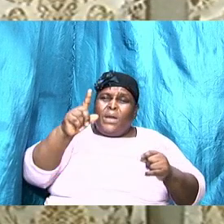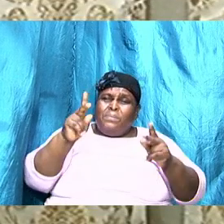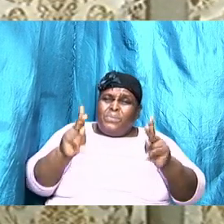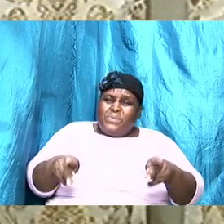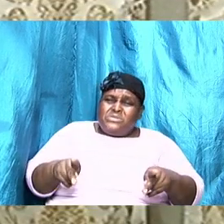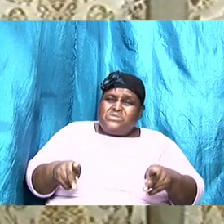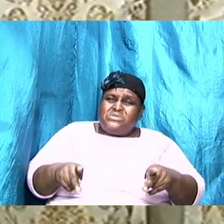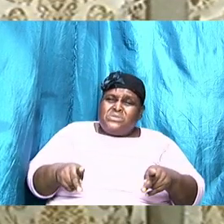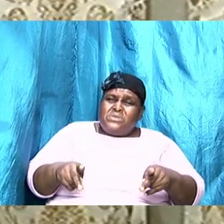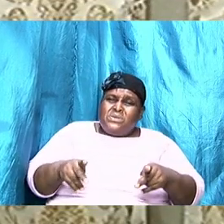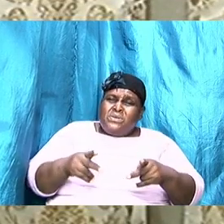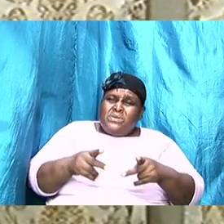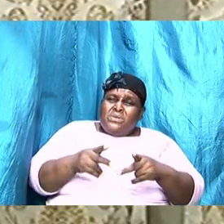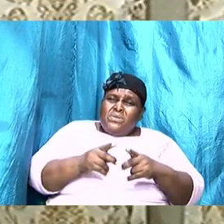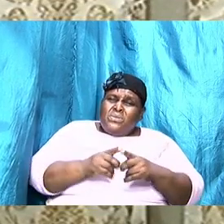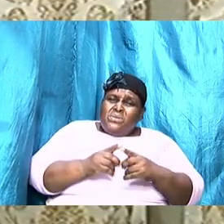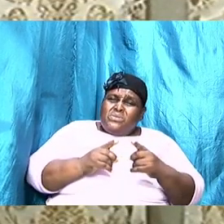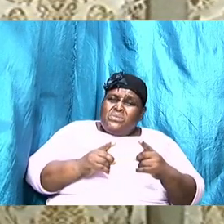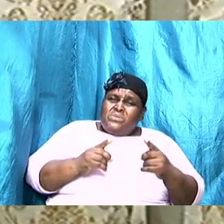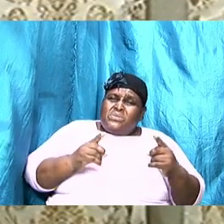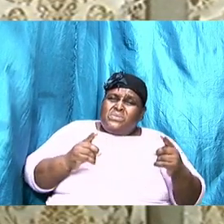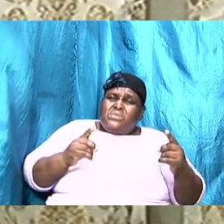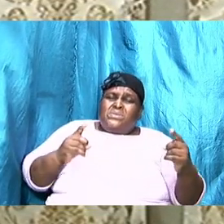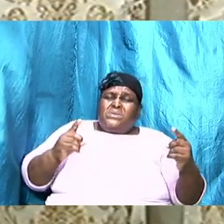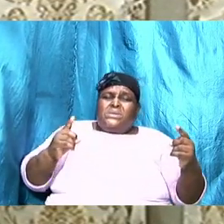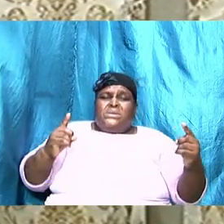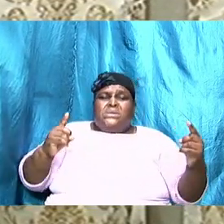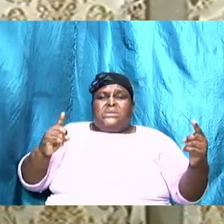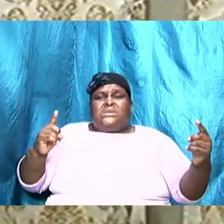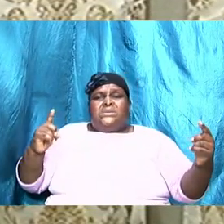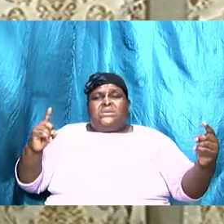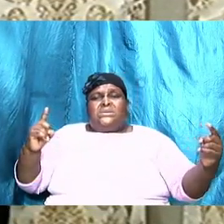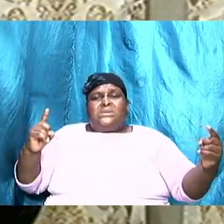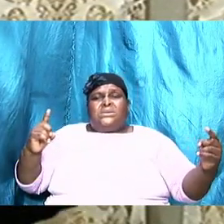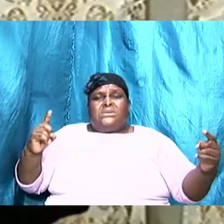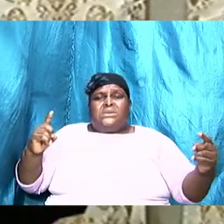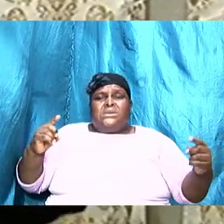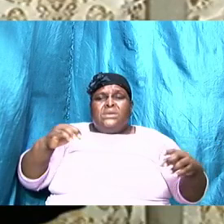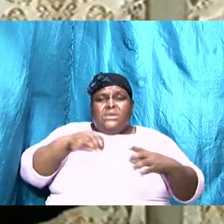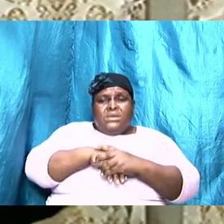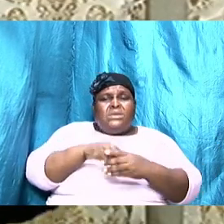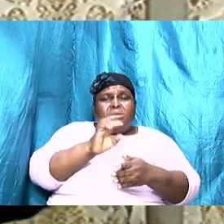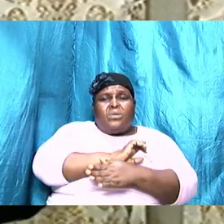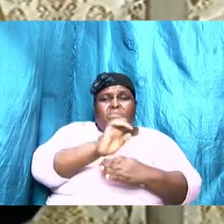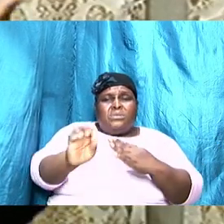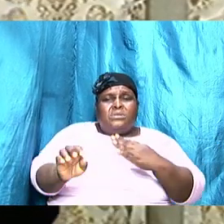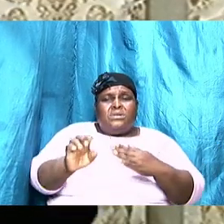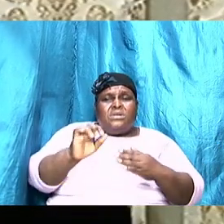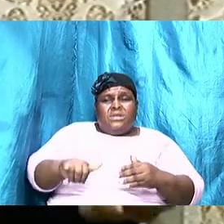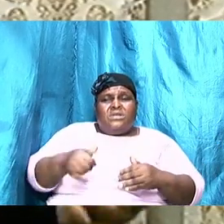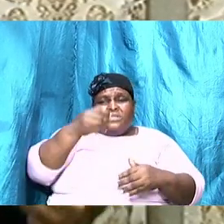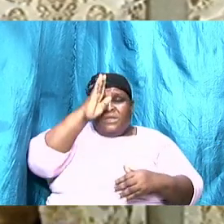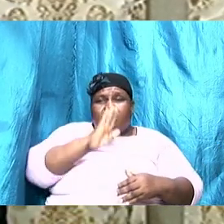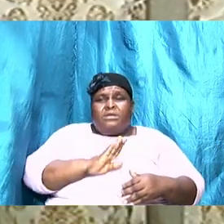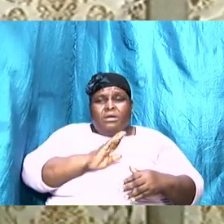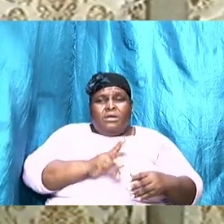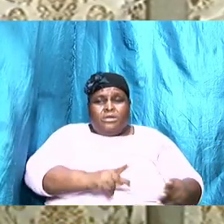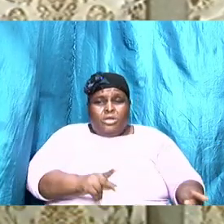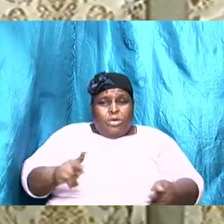pulling apart the completeness that God put in place